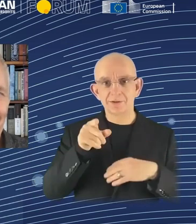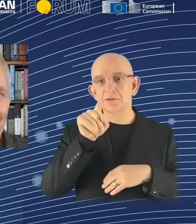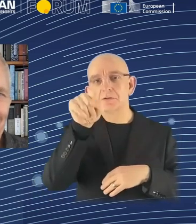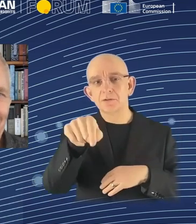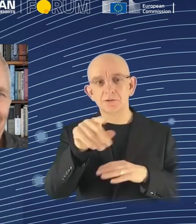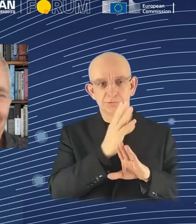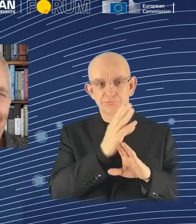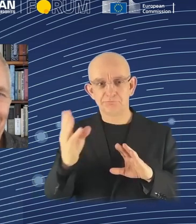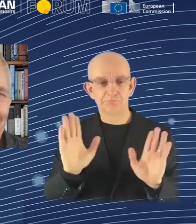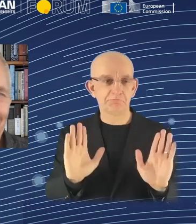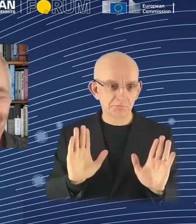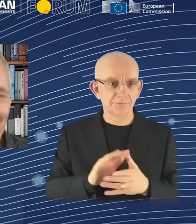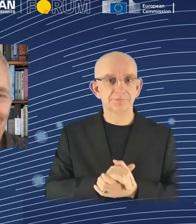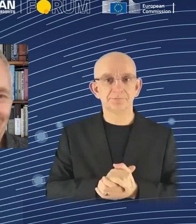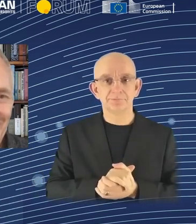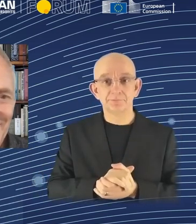sending to you over the internet.